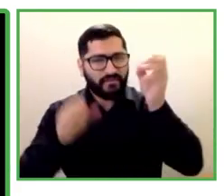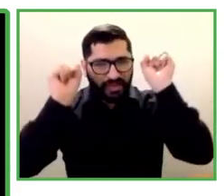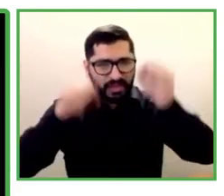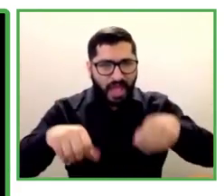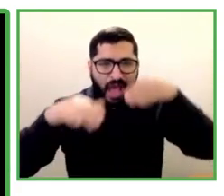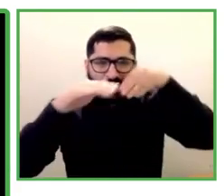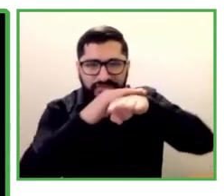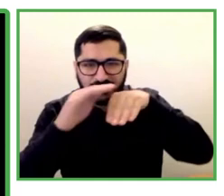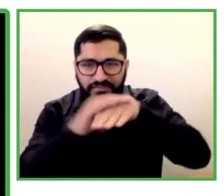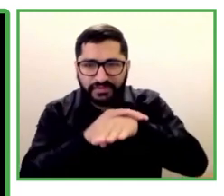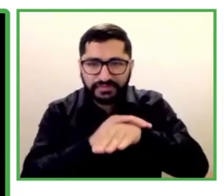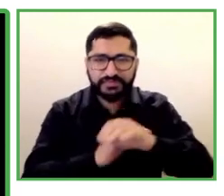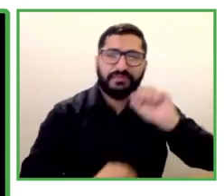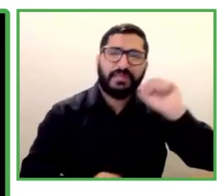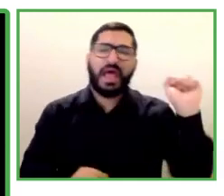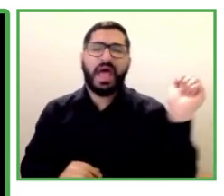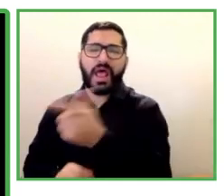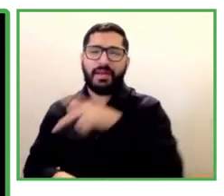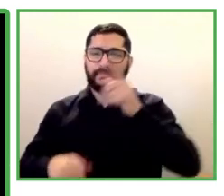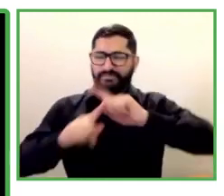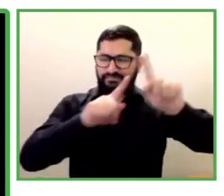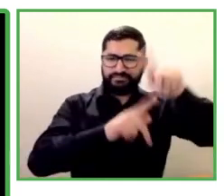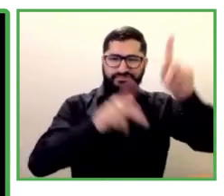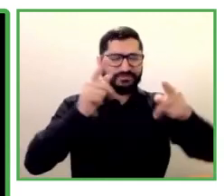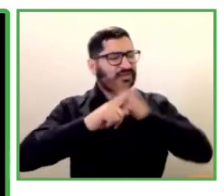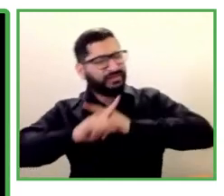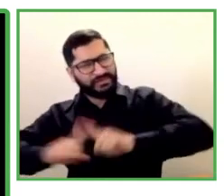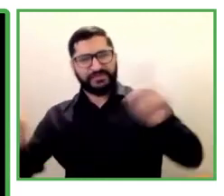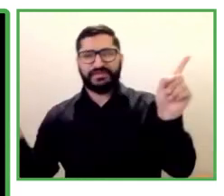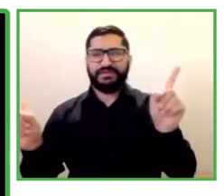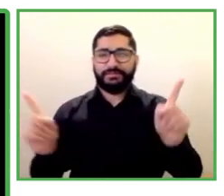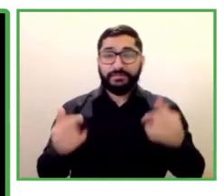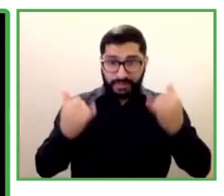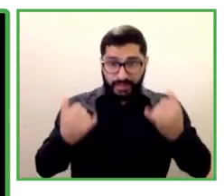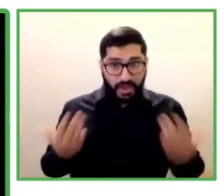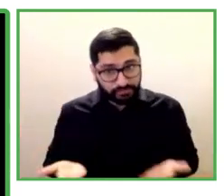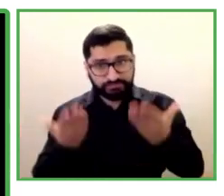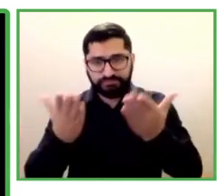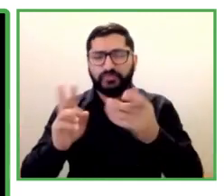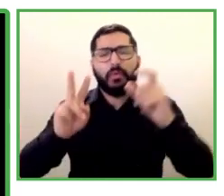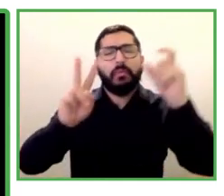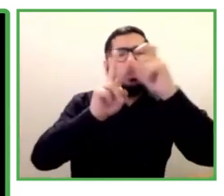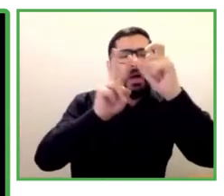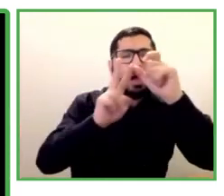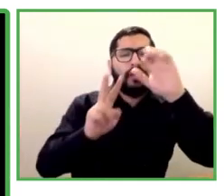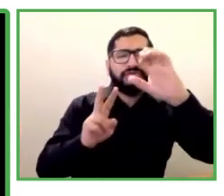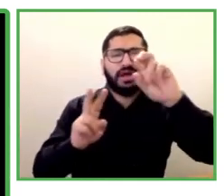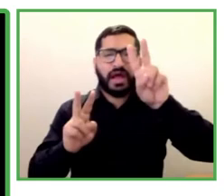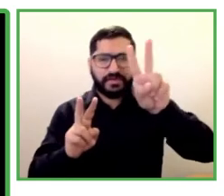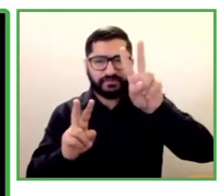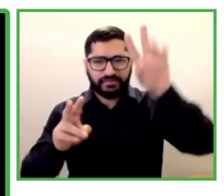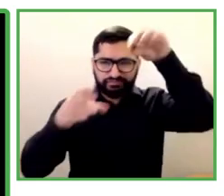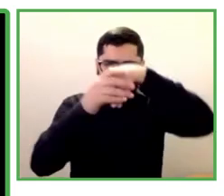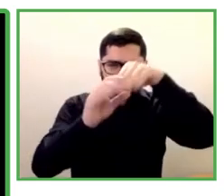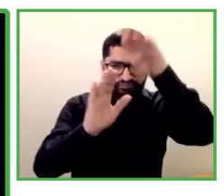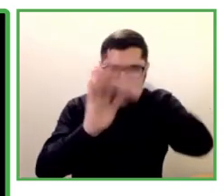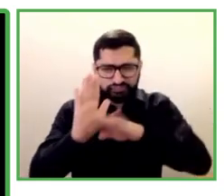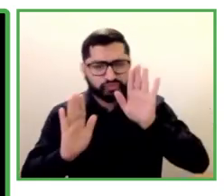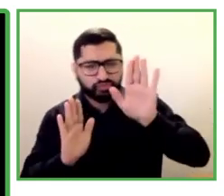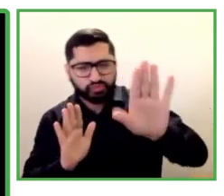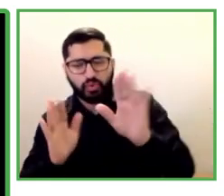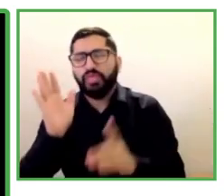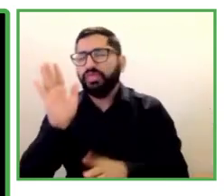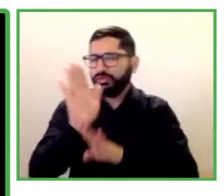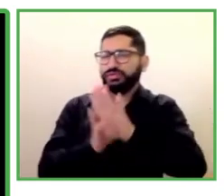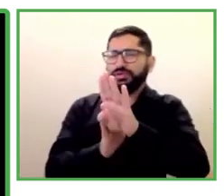resume, personal data, knowledge, areas of interest, professional experience, data on the